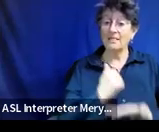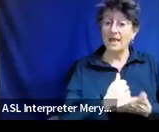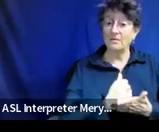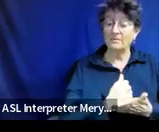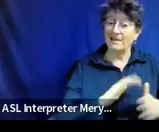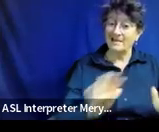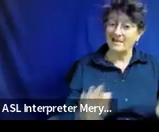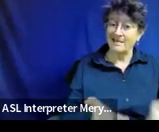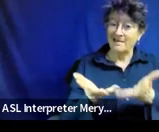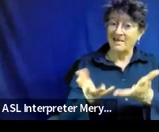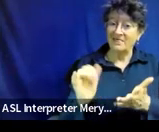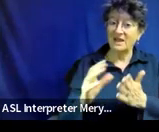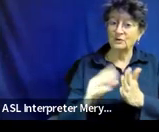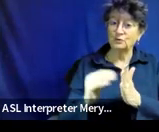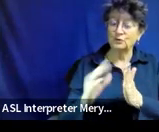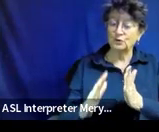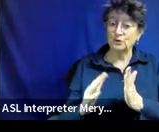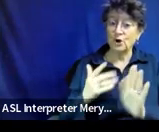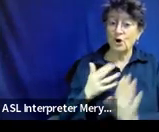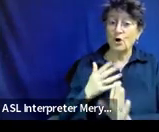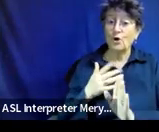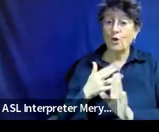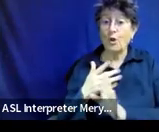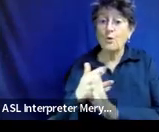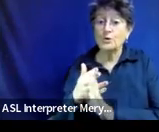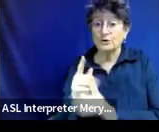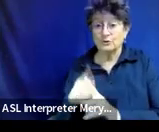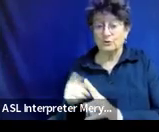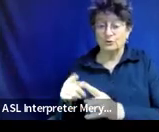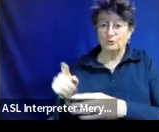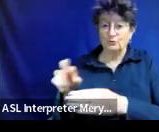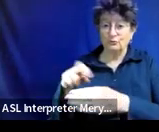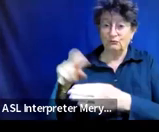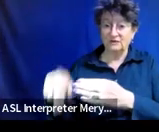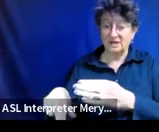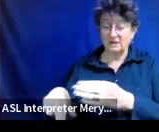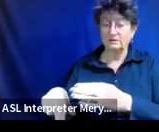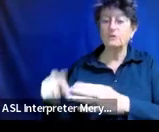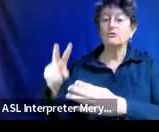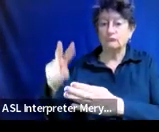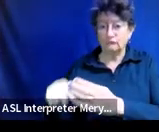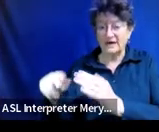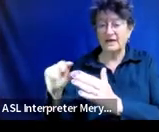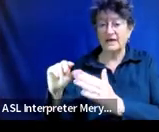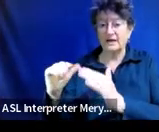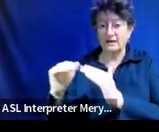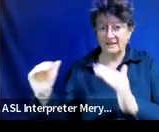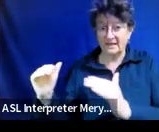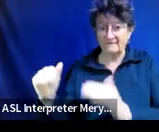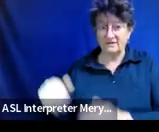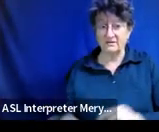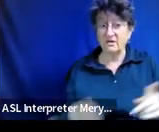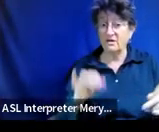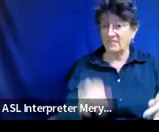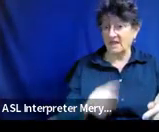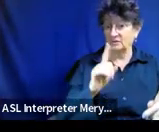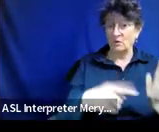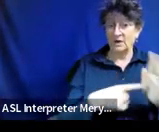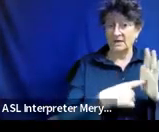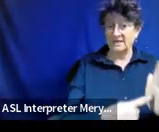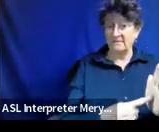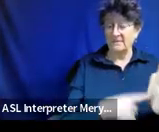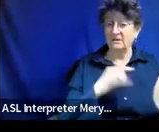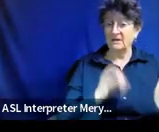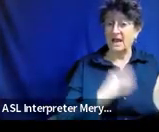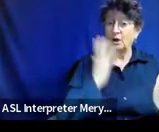the outcome of reading at grade level. So this is an example of what that can look like.